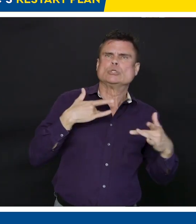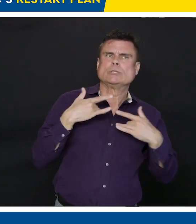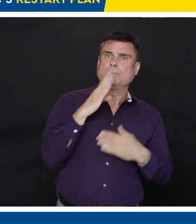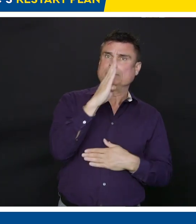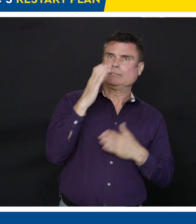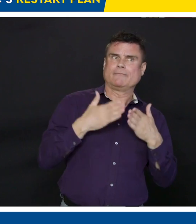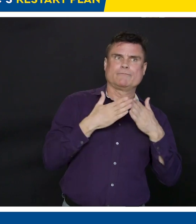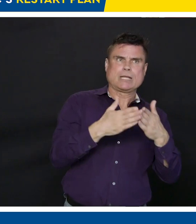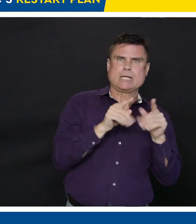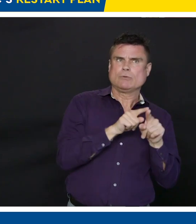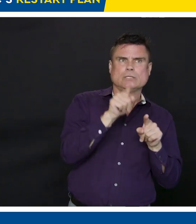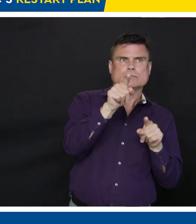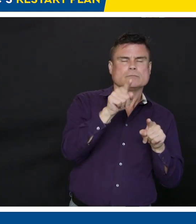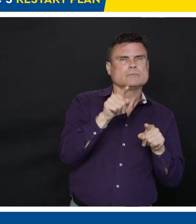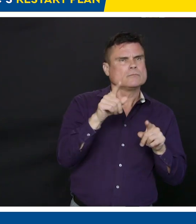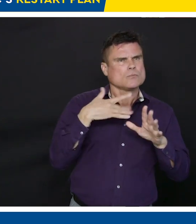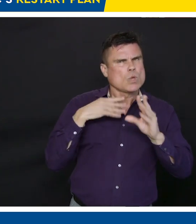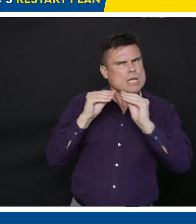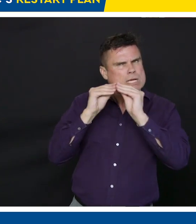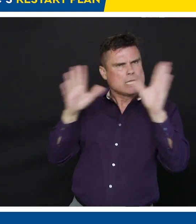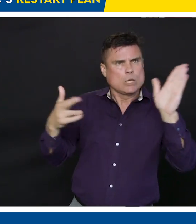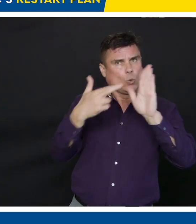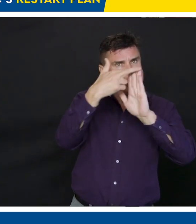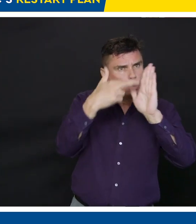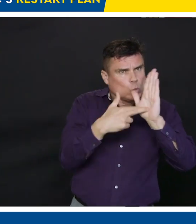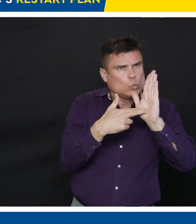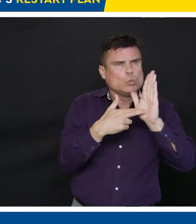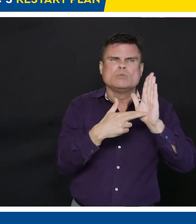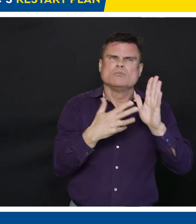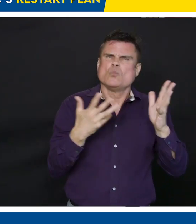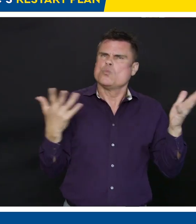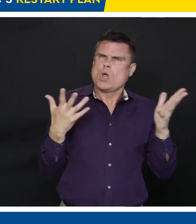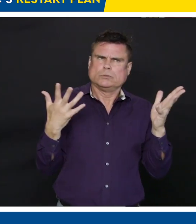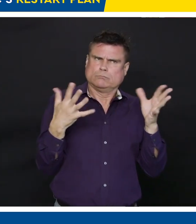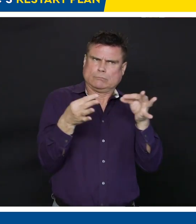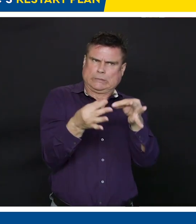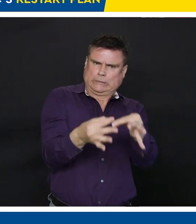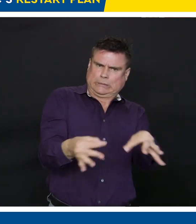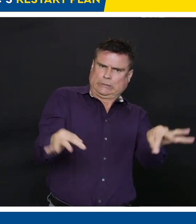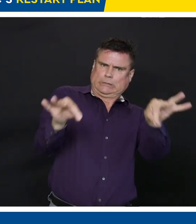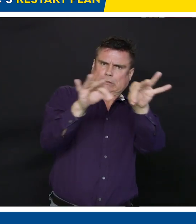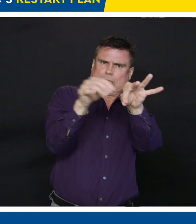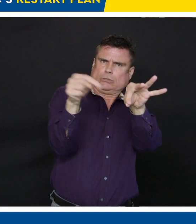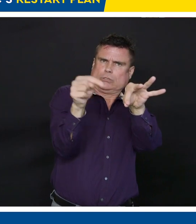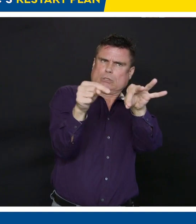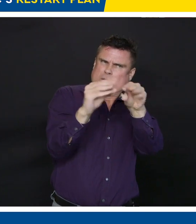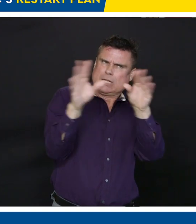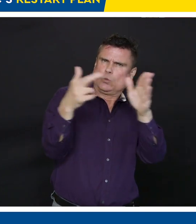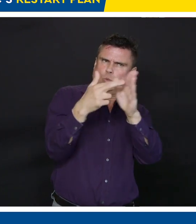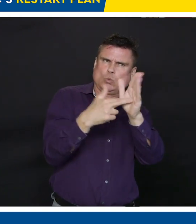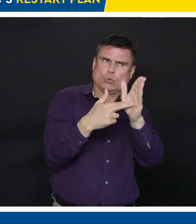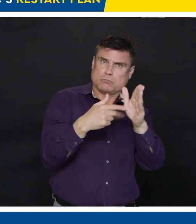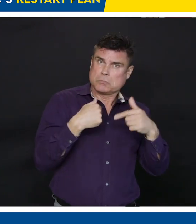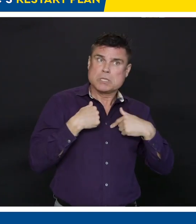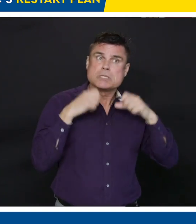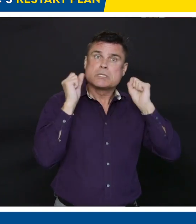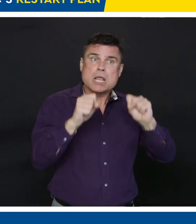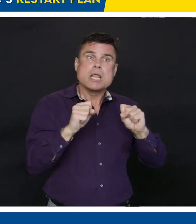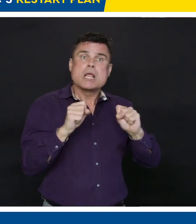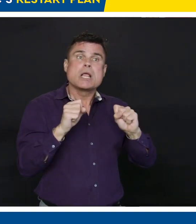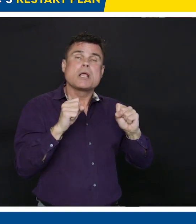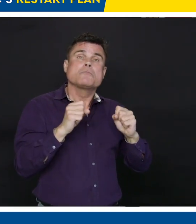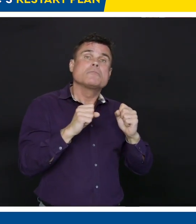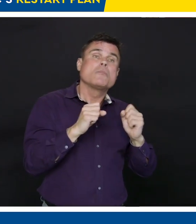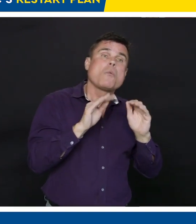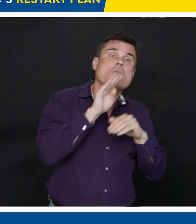considered an essential trip on BC ferries this coming long weekend. Can you go visit your grandmother in another town? Go to your second property? That sort